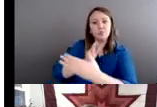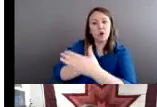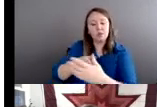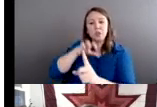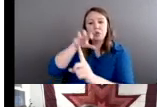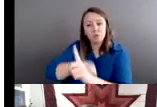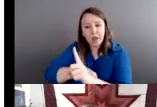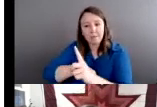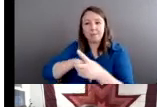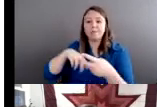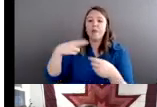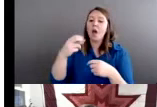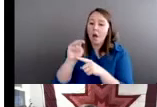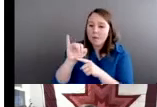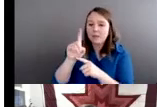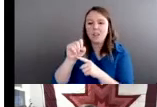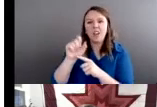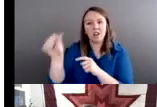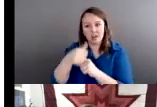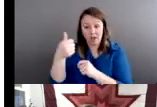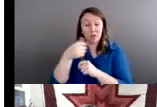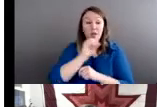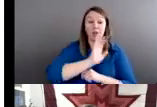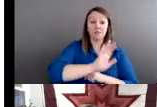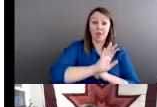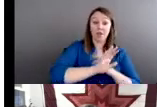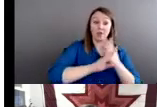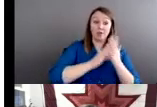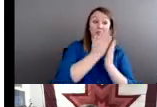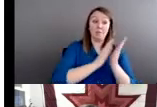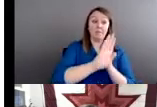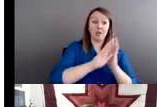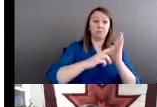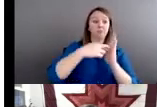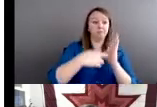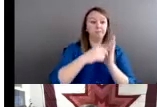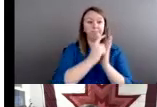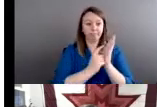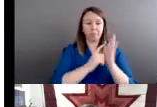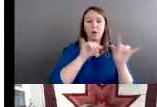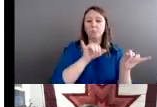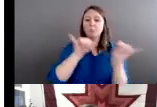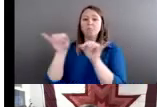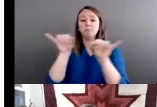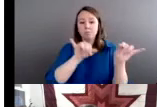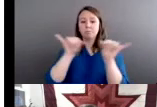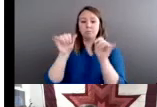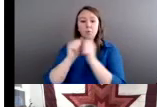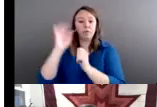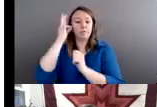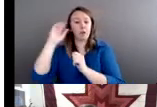partners or concurrent with our federal government. So it's what we call concurrent